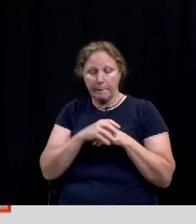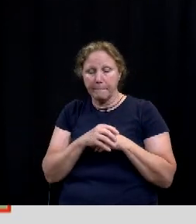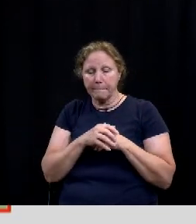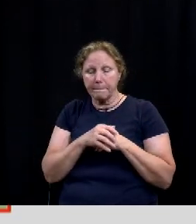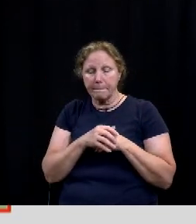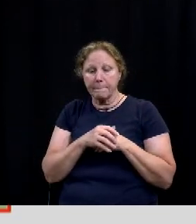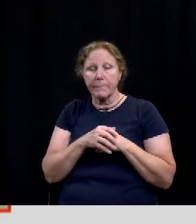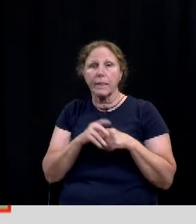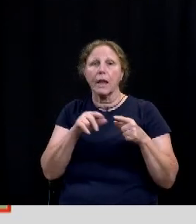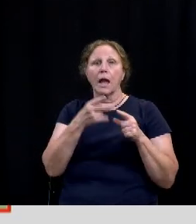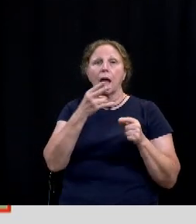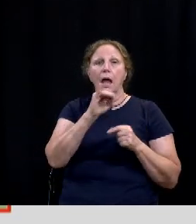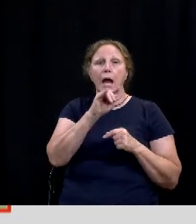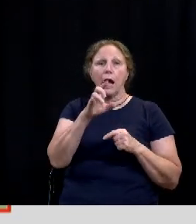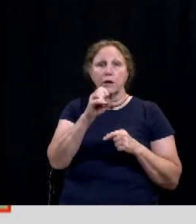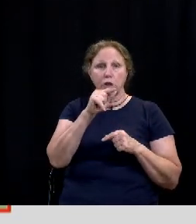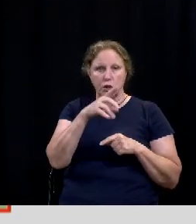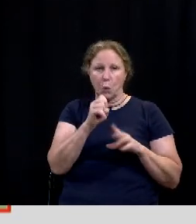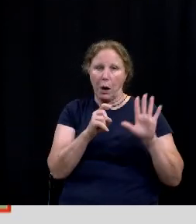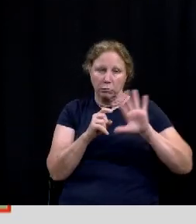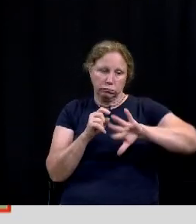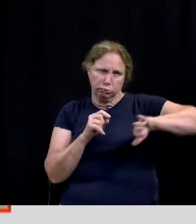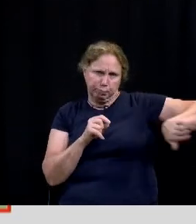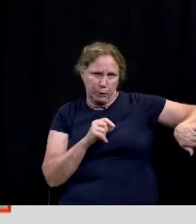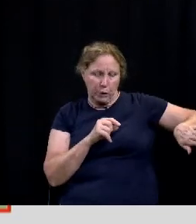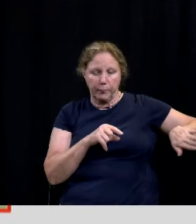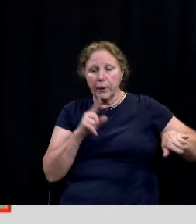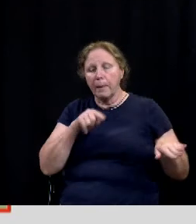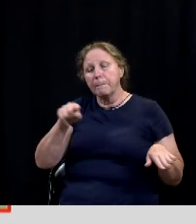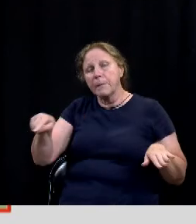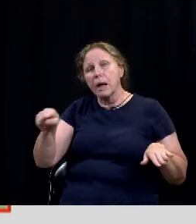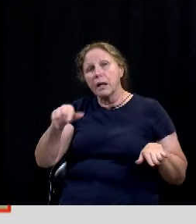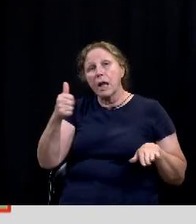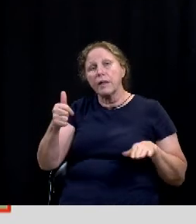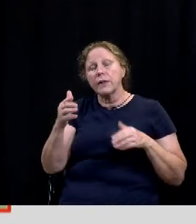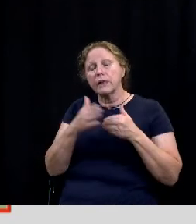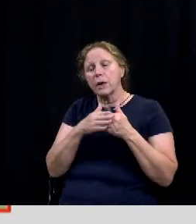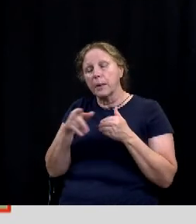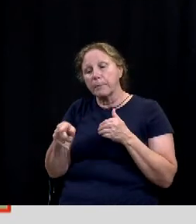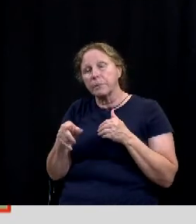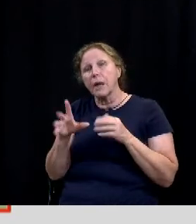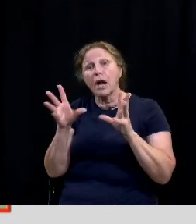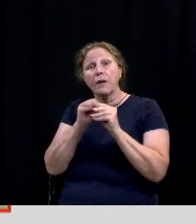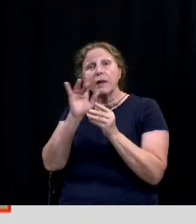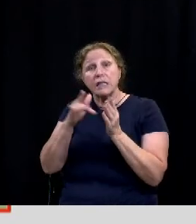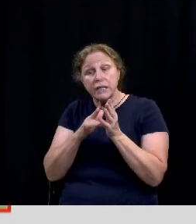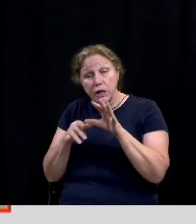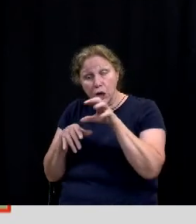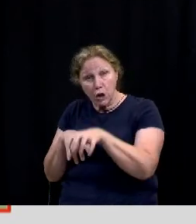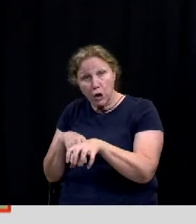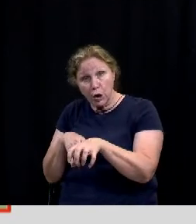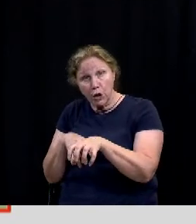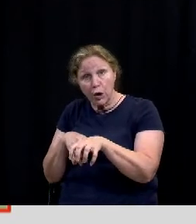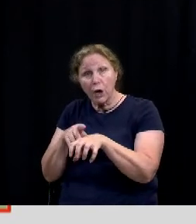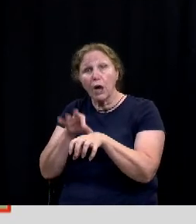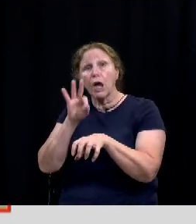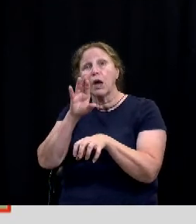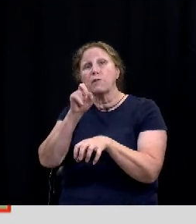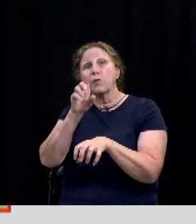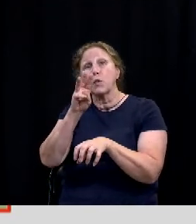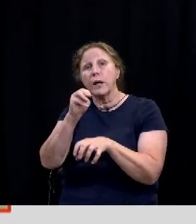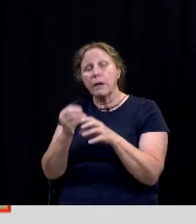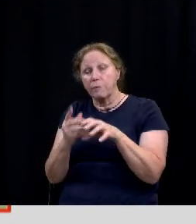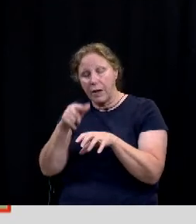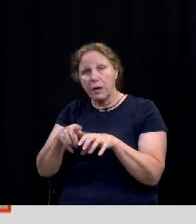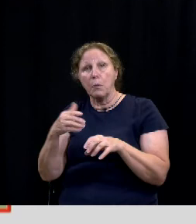dealing with heritage square here in just a second but i did want to highlight the elements over by the the convention center around the freedom fountain we'll be having trunk